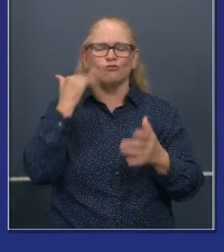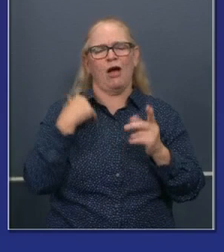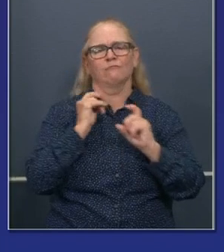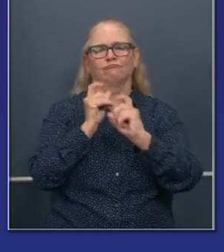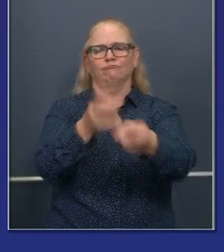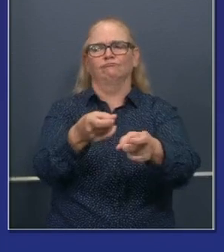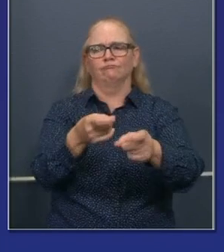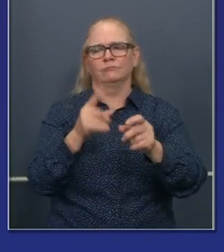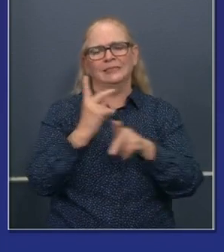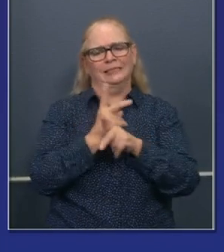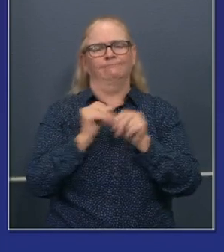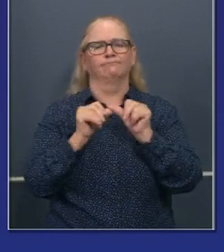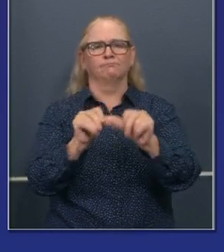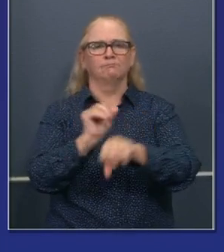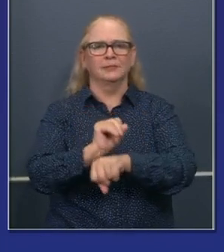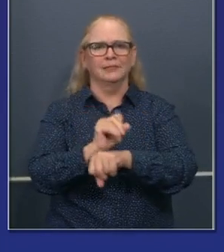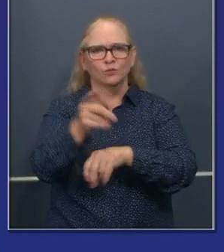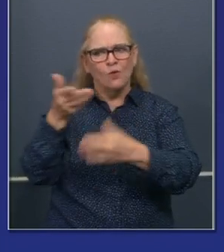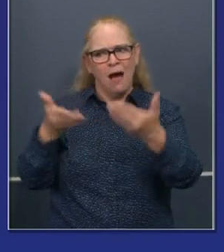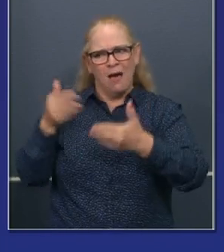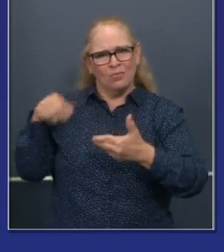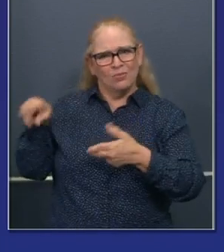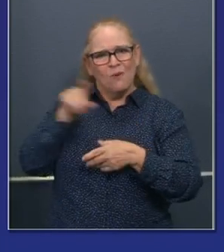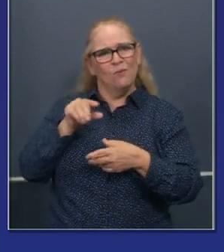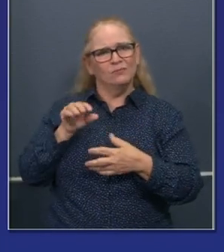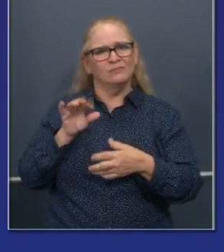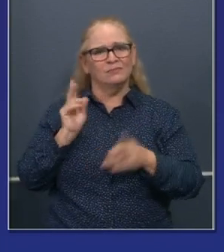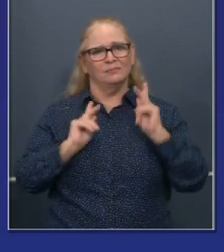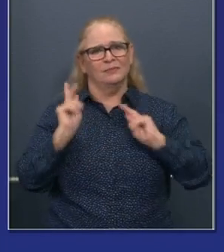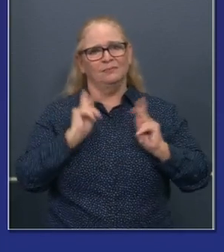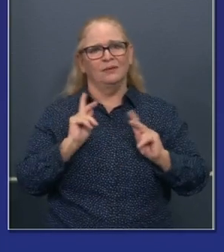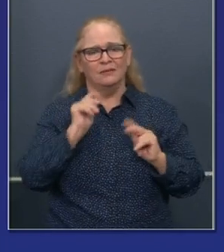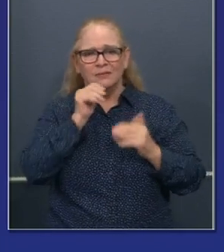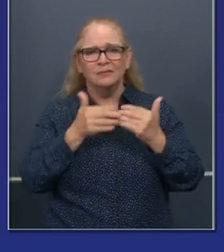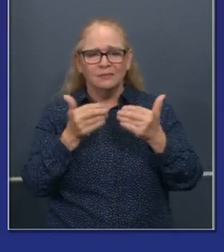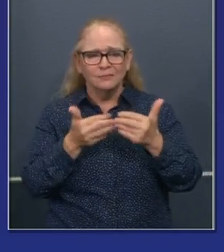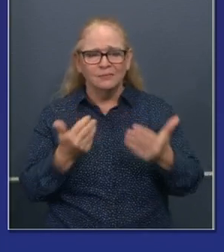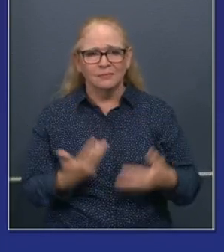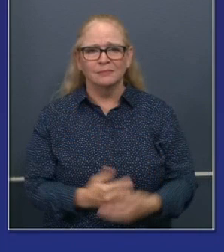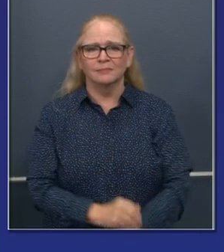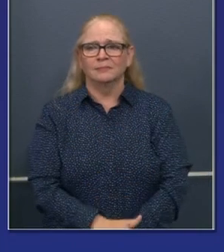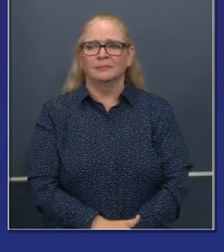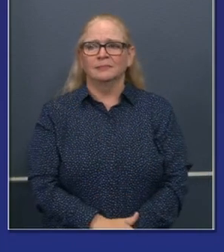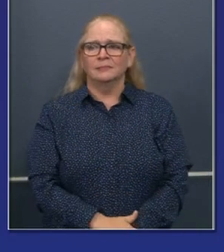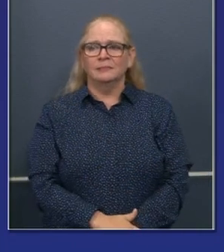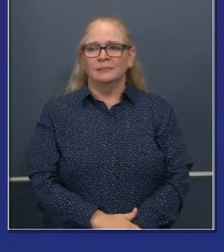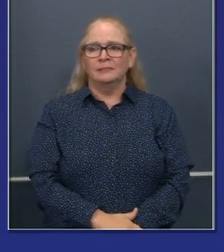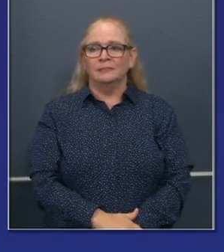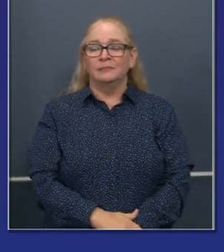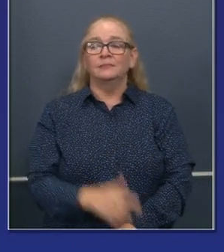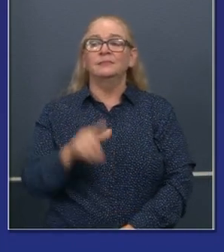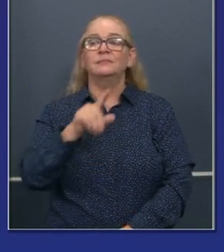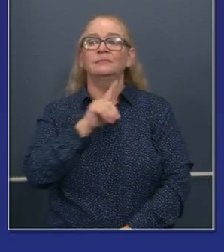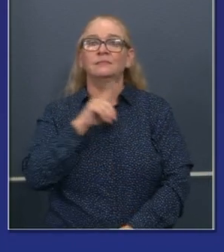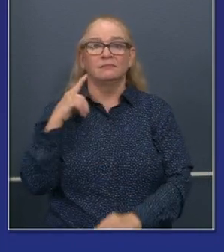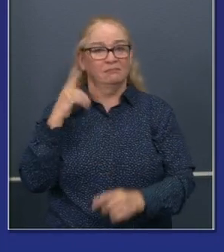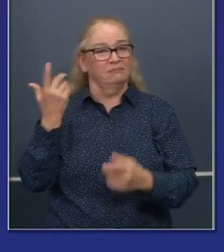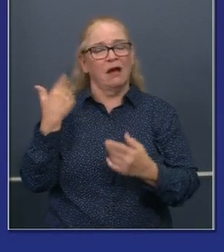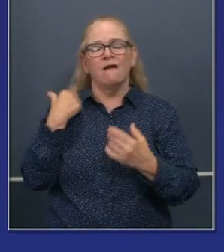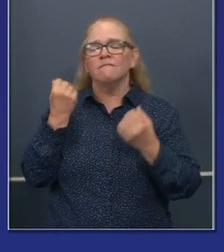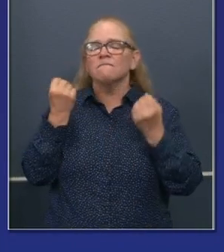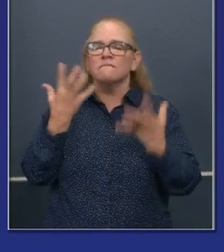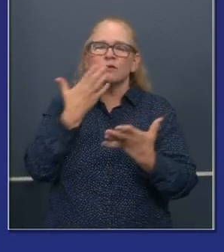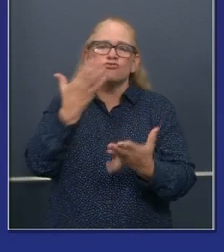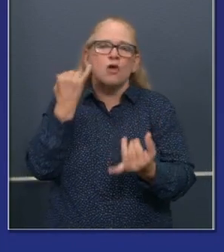most impacted by this pandemic. We also want to work legislatures come up with some really good ideas. We very much, uh,